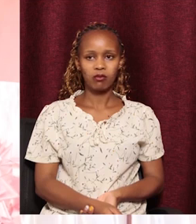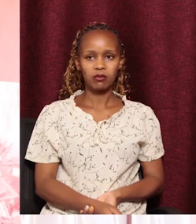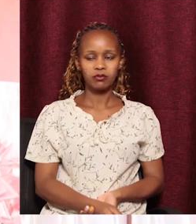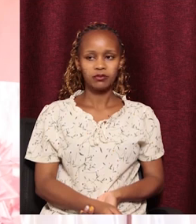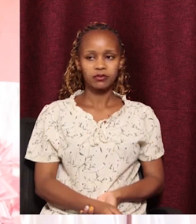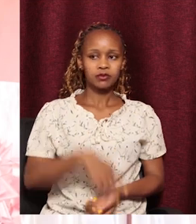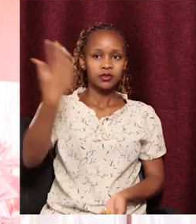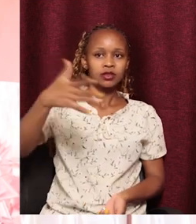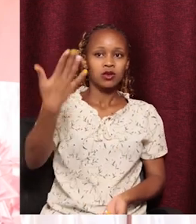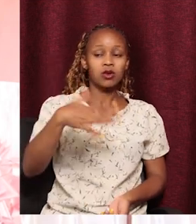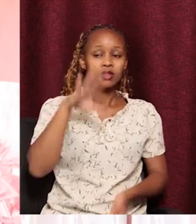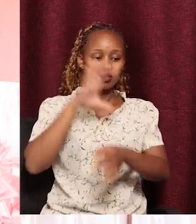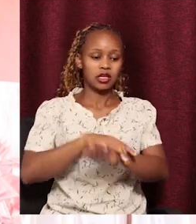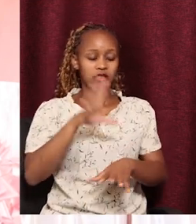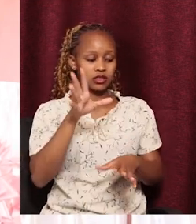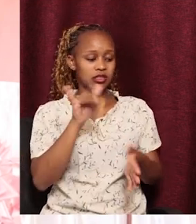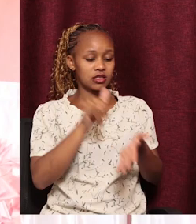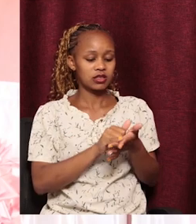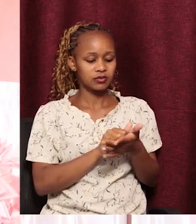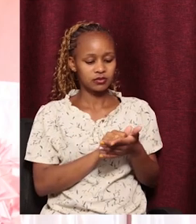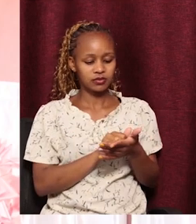you will always find out that